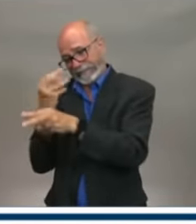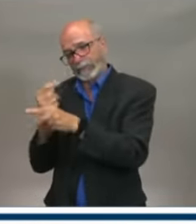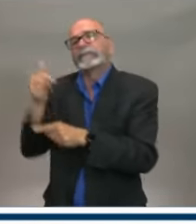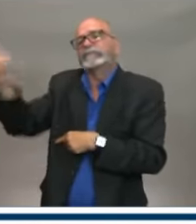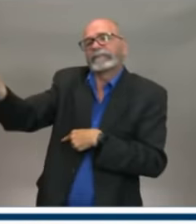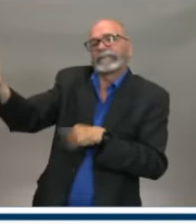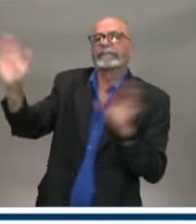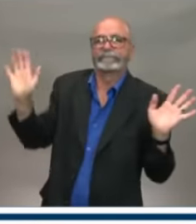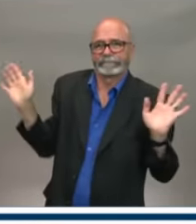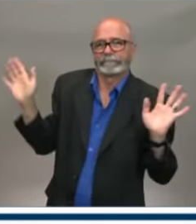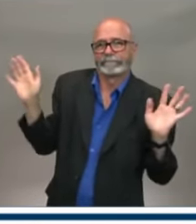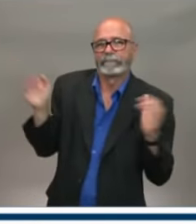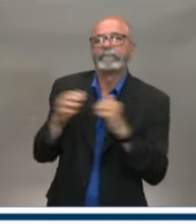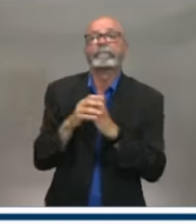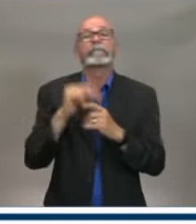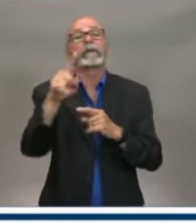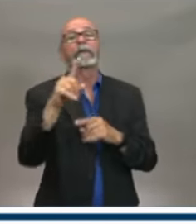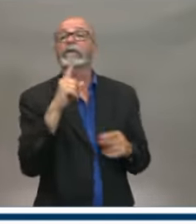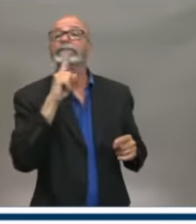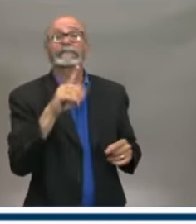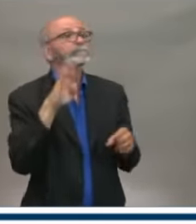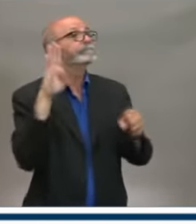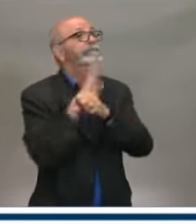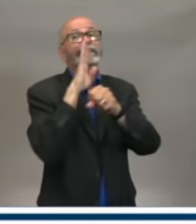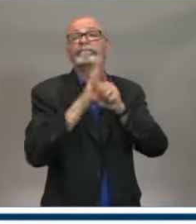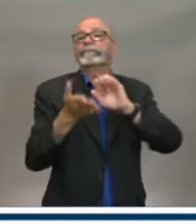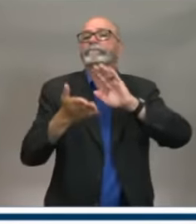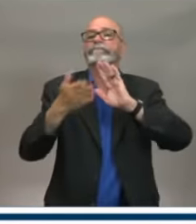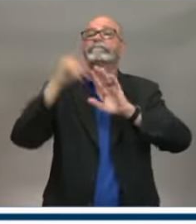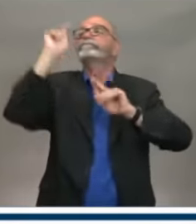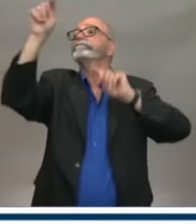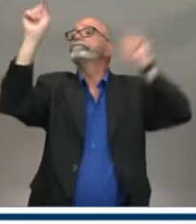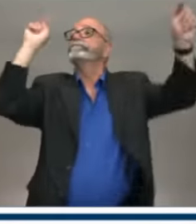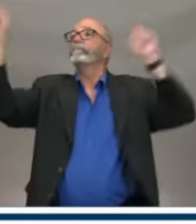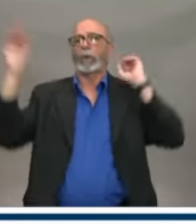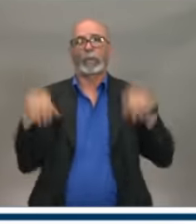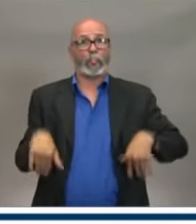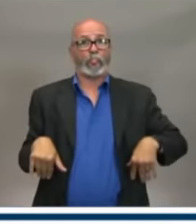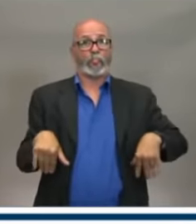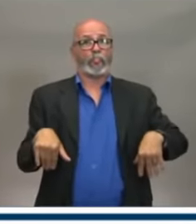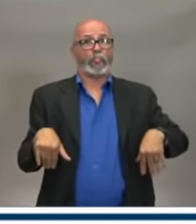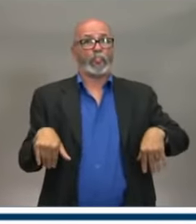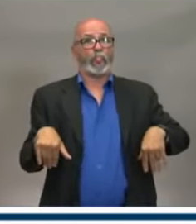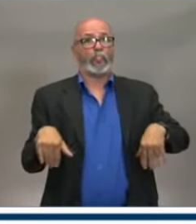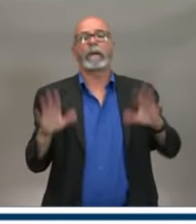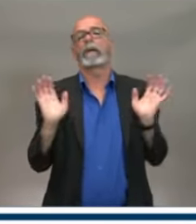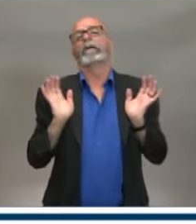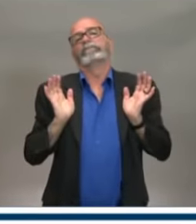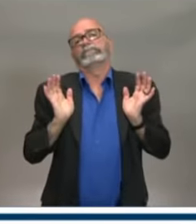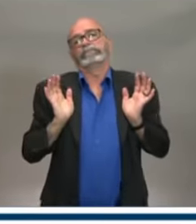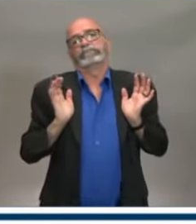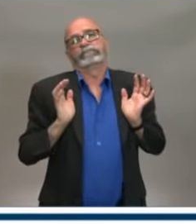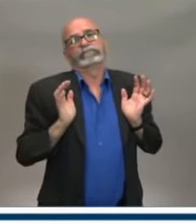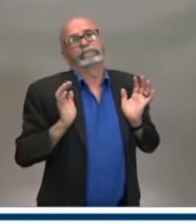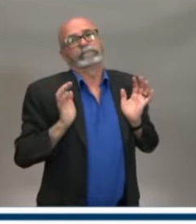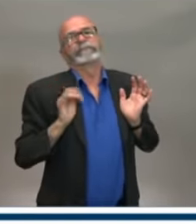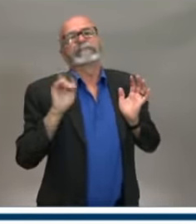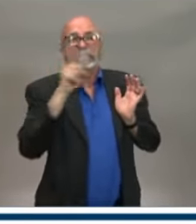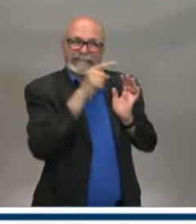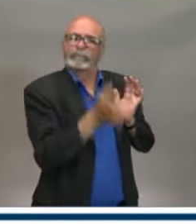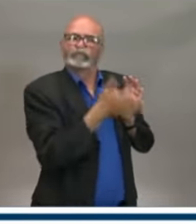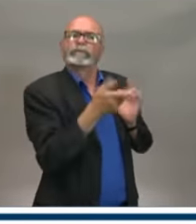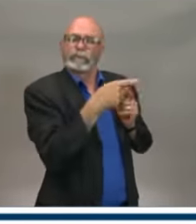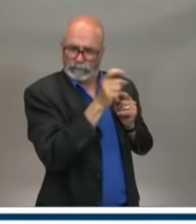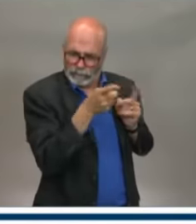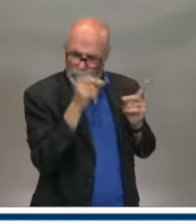Businesses that were not required to close under the public health order also need to develop plans to reopen safely and